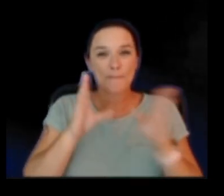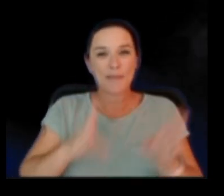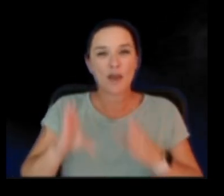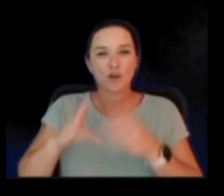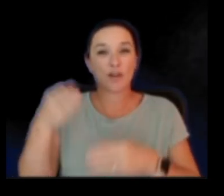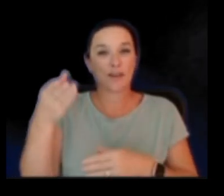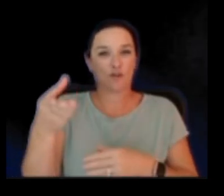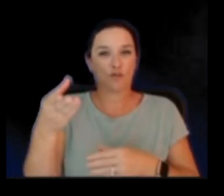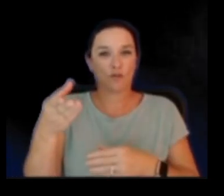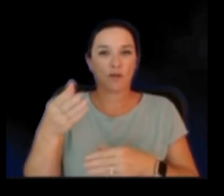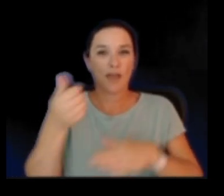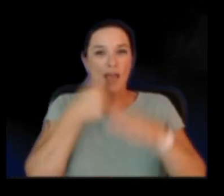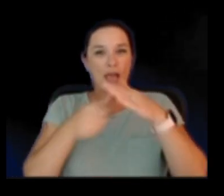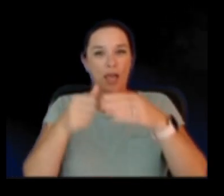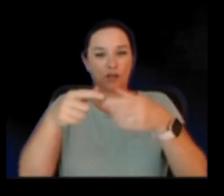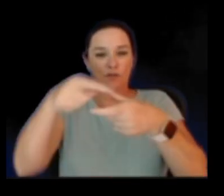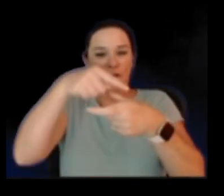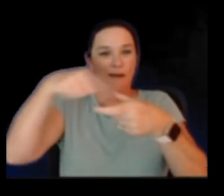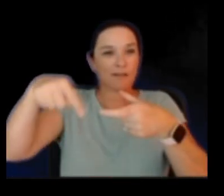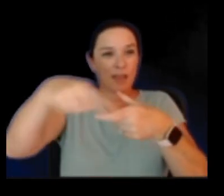underneath the caldera in yellow.